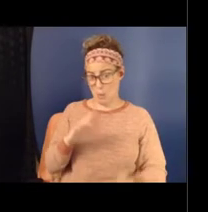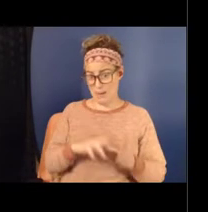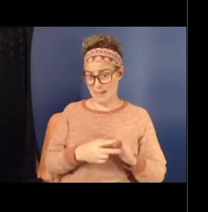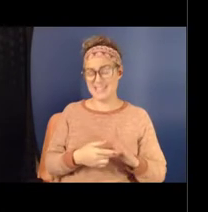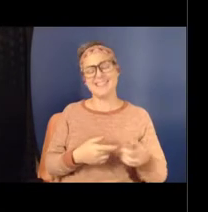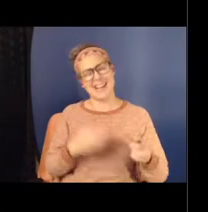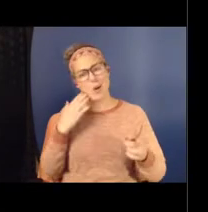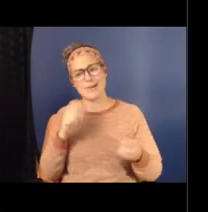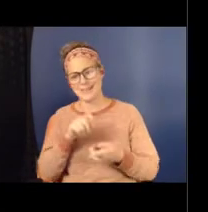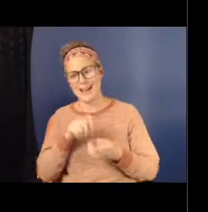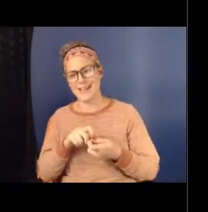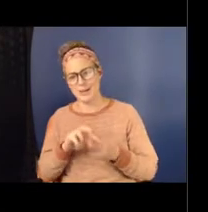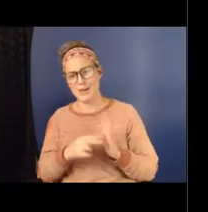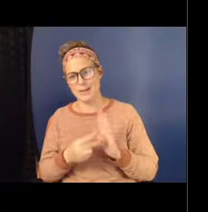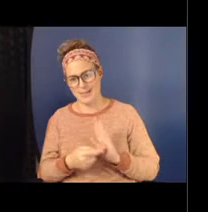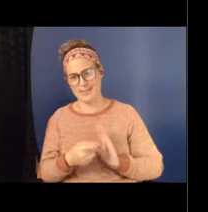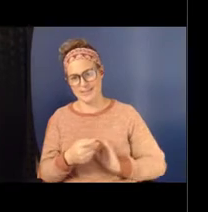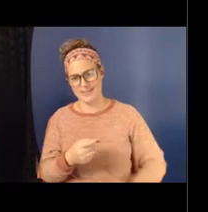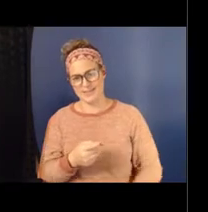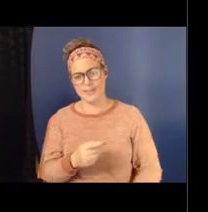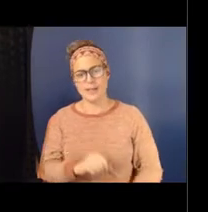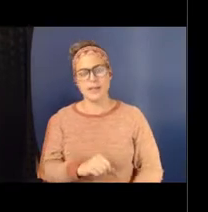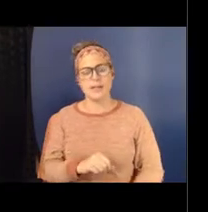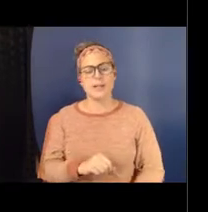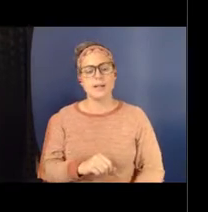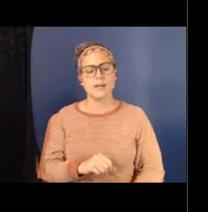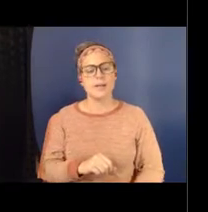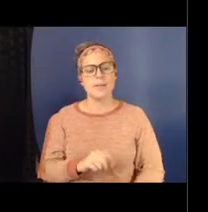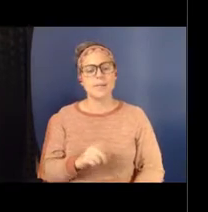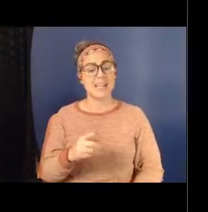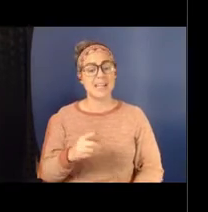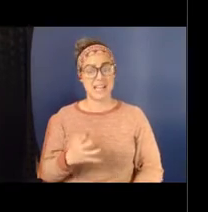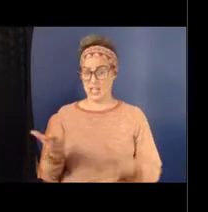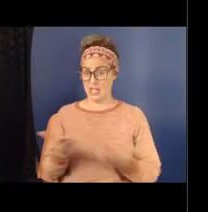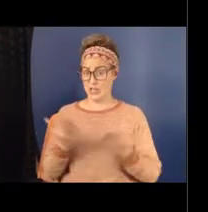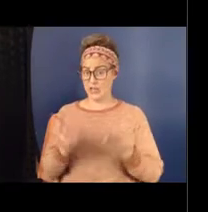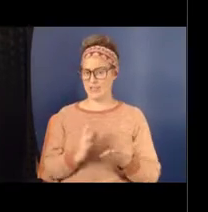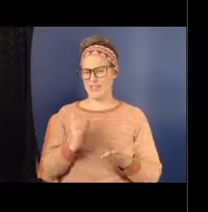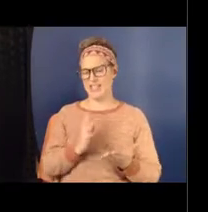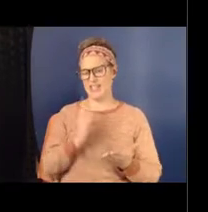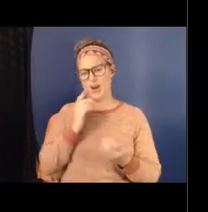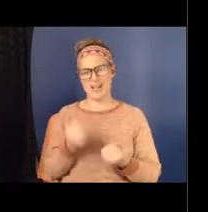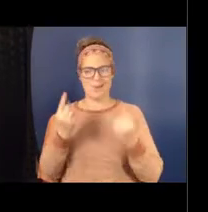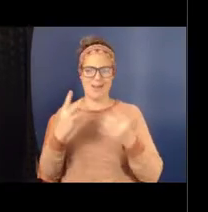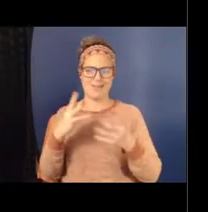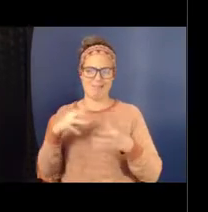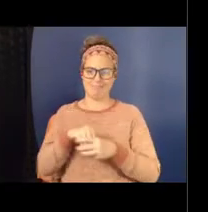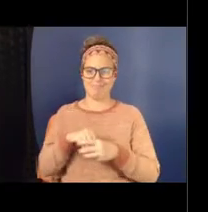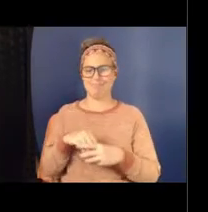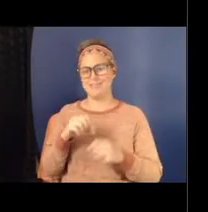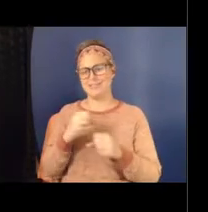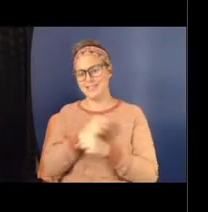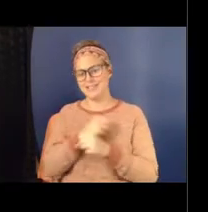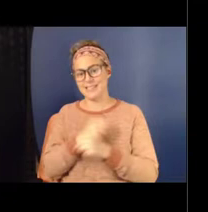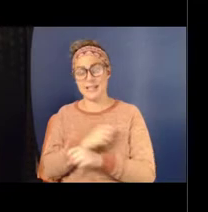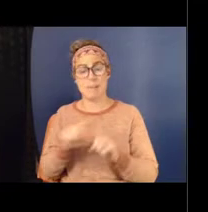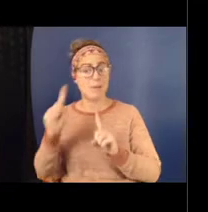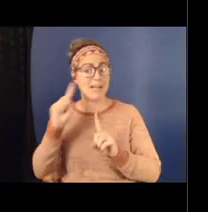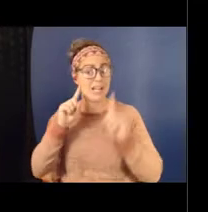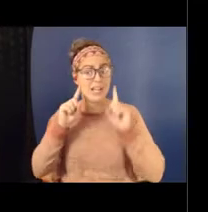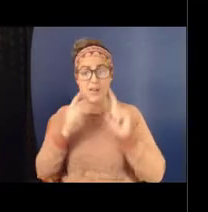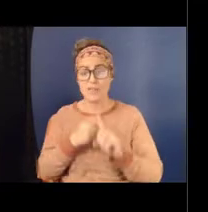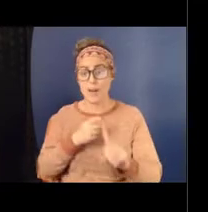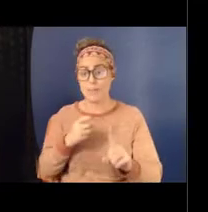a purpose. Here, this is fancy for anybody that's in the statistics, what we also hear from our viewers is like, isn't